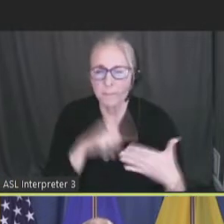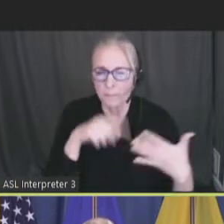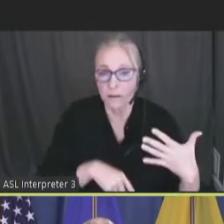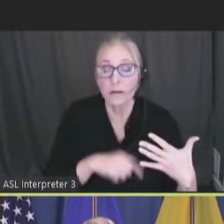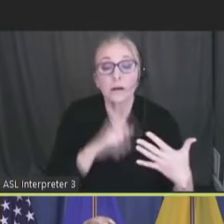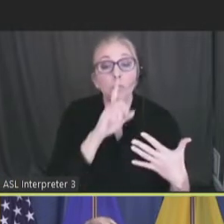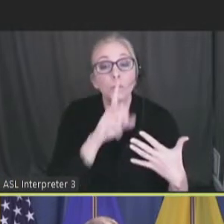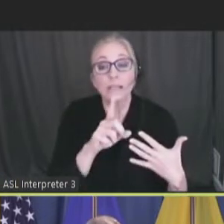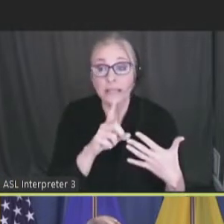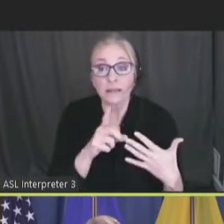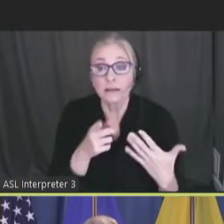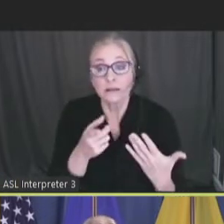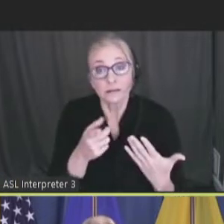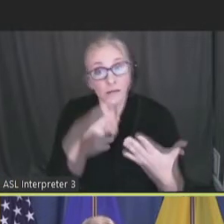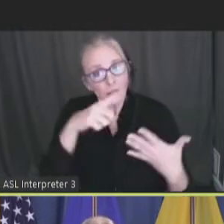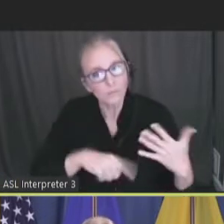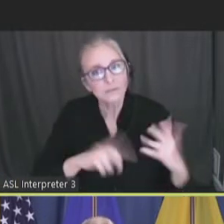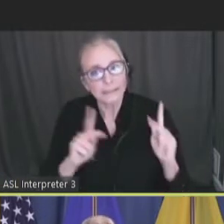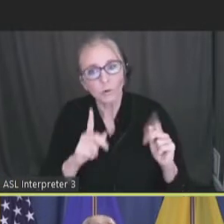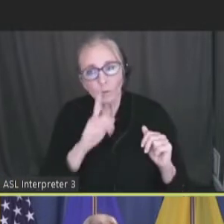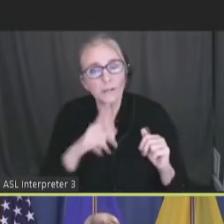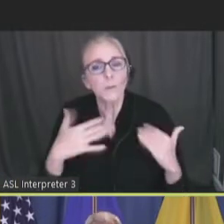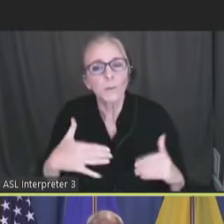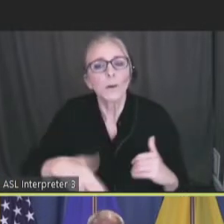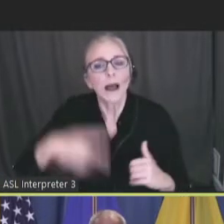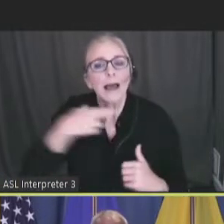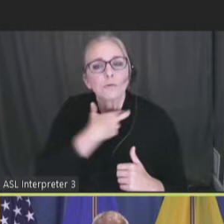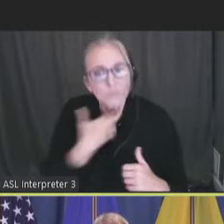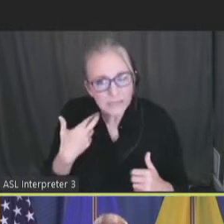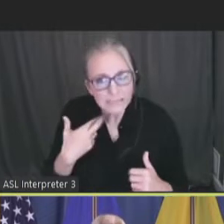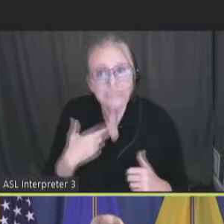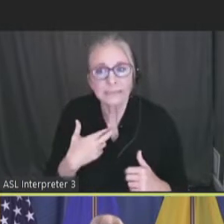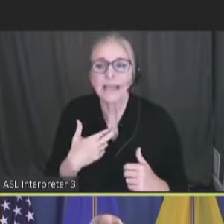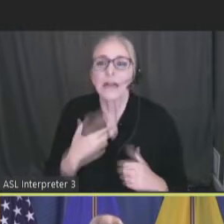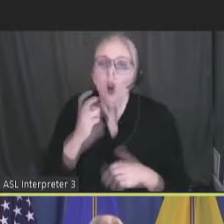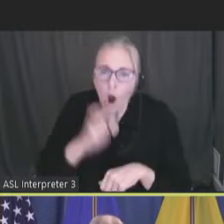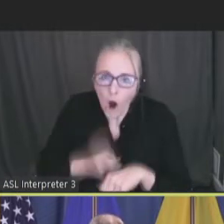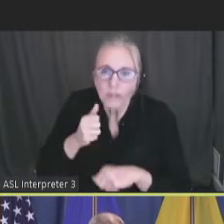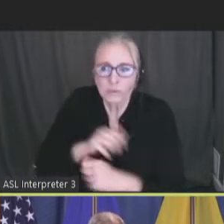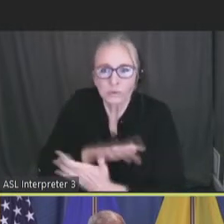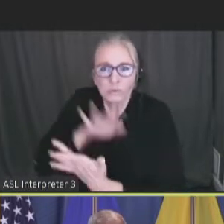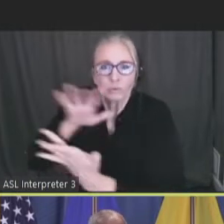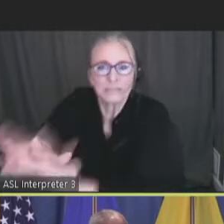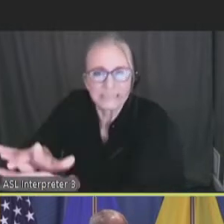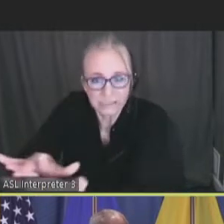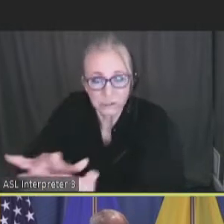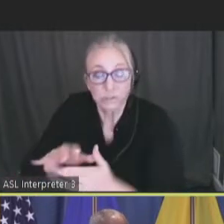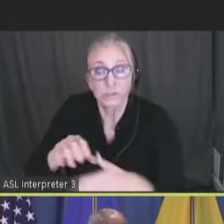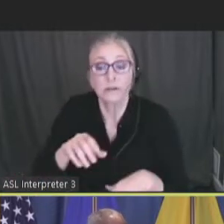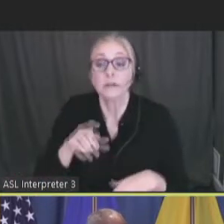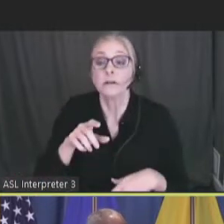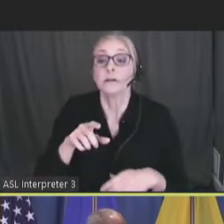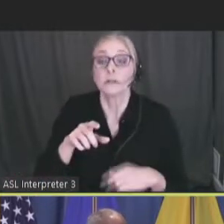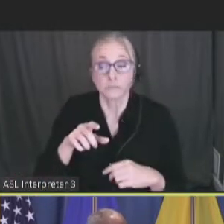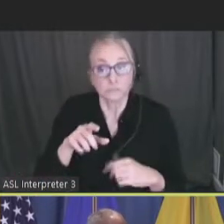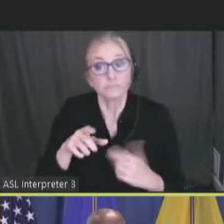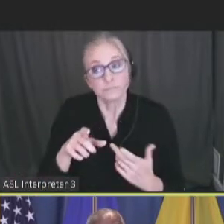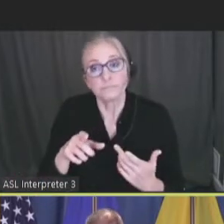you know, these are the folks that were at highest risk and are the hardest to reach. They are, they have